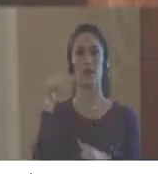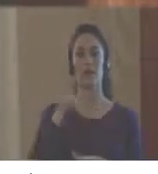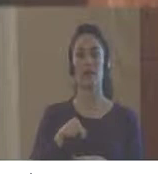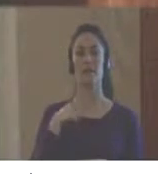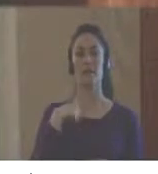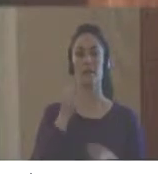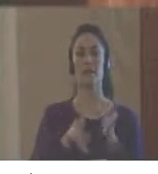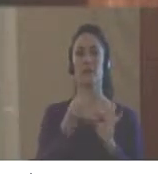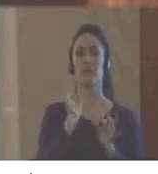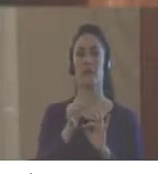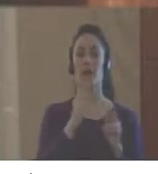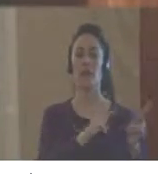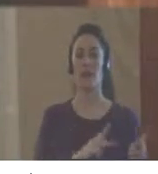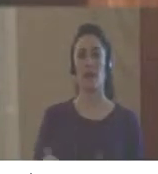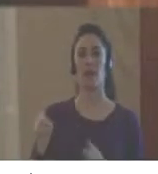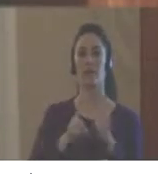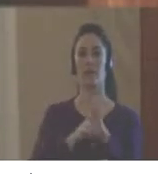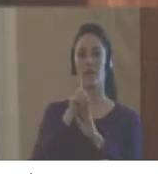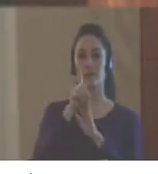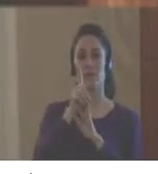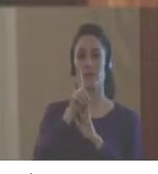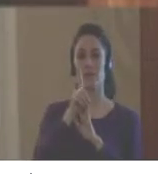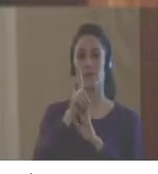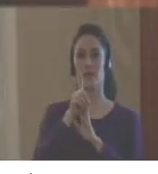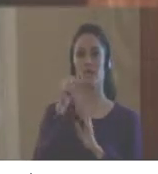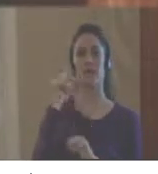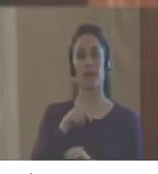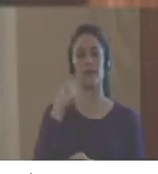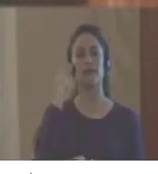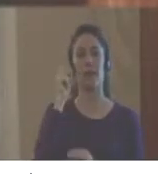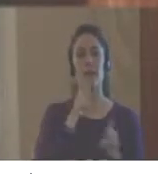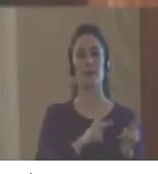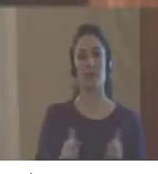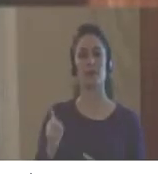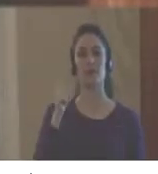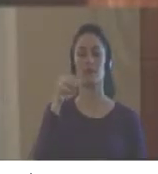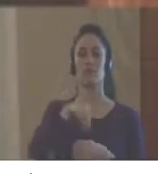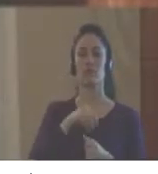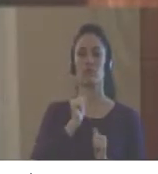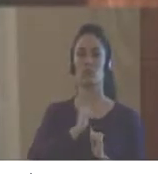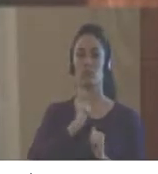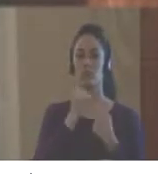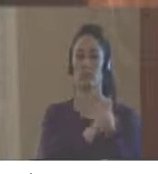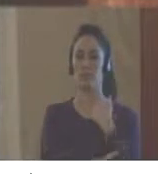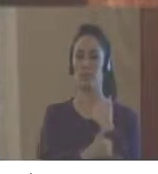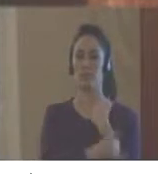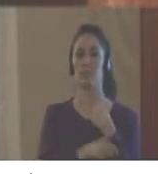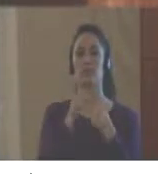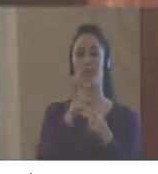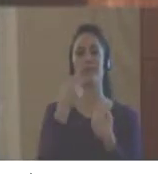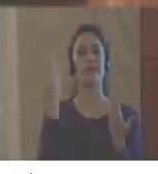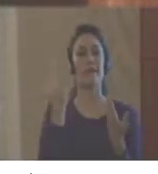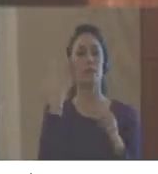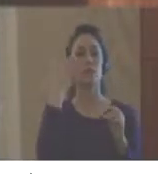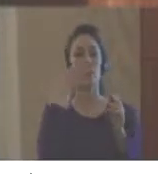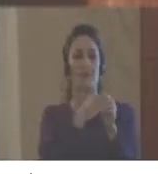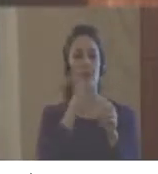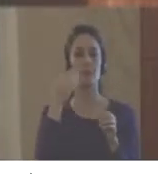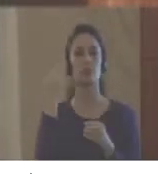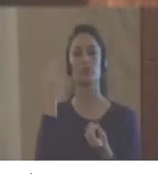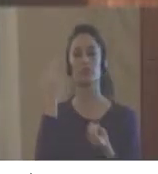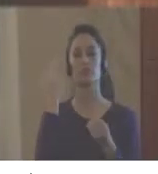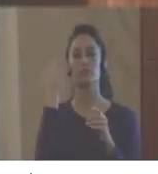the country, as this indicator is called the National Development Plan, which is the main document of the country, establishes objectives,